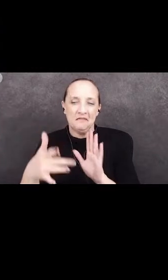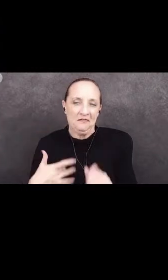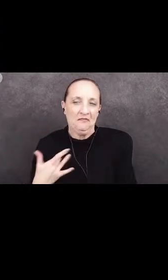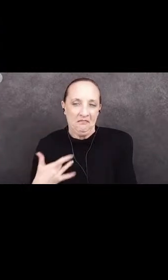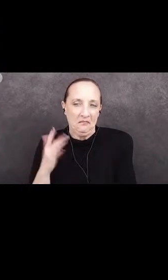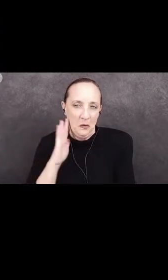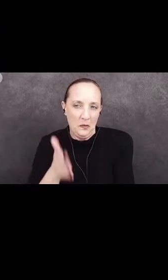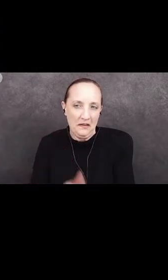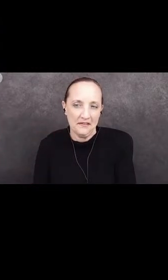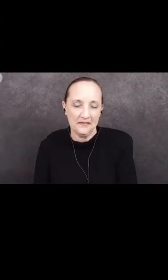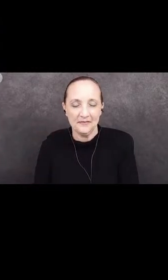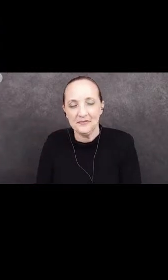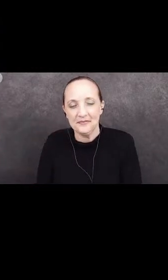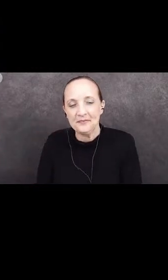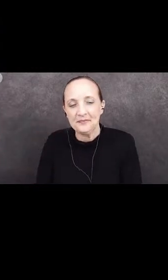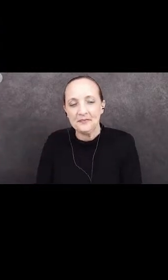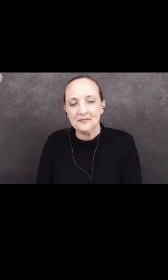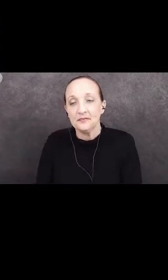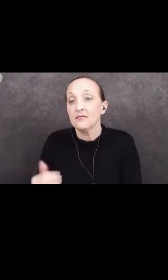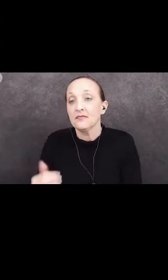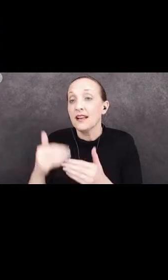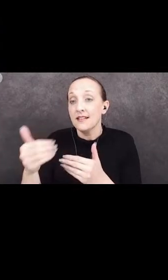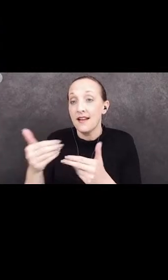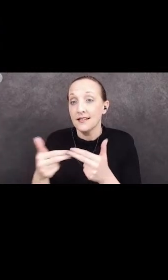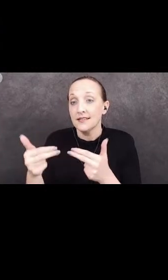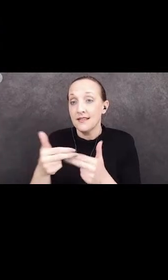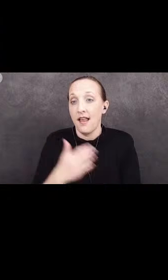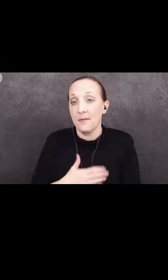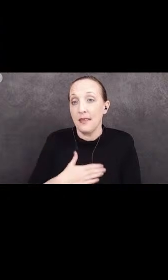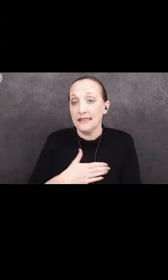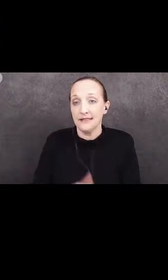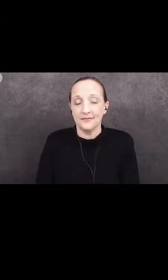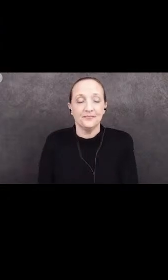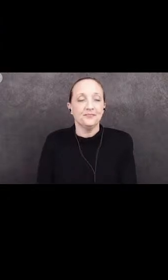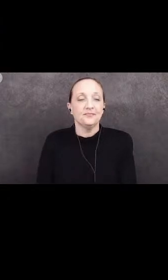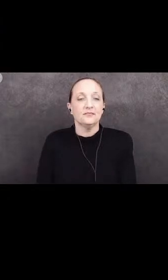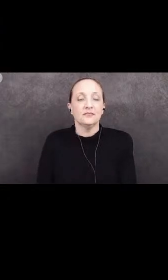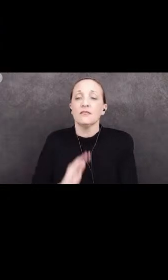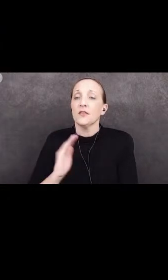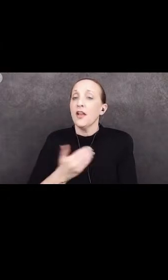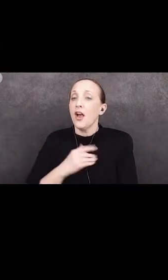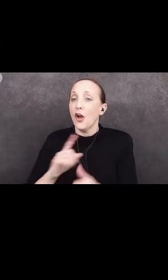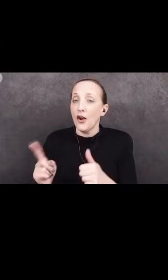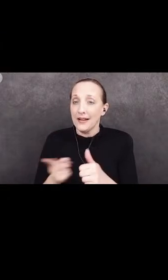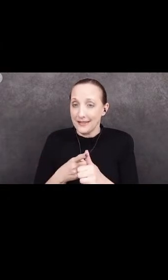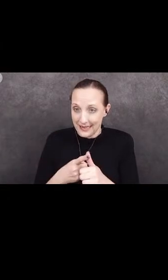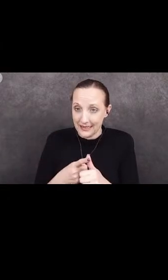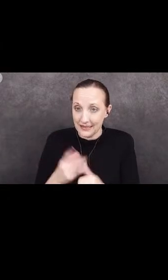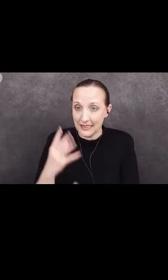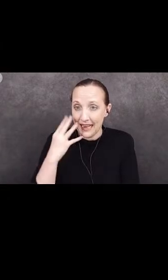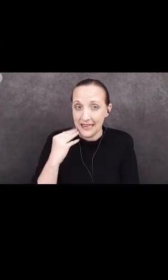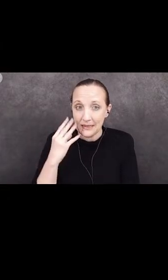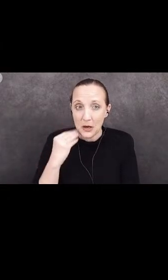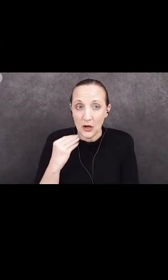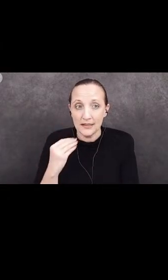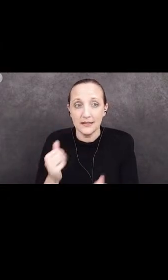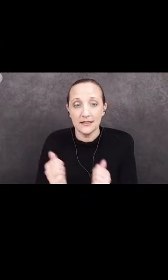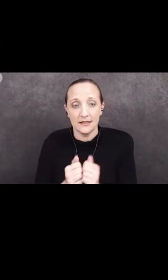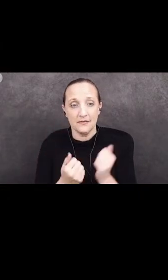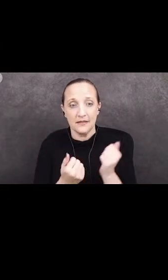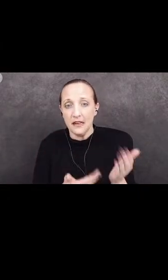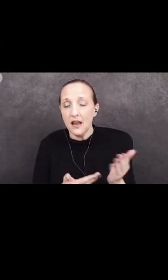next slide, please. So, our initial experience with NSSO, I'll start there,